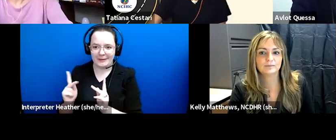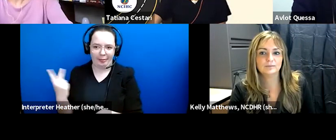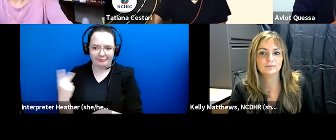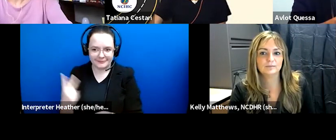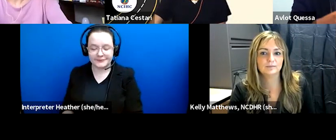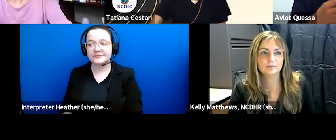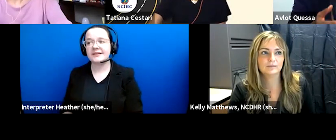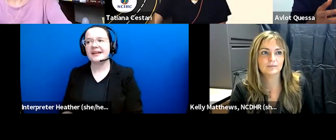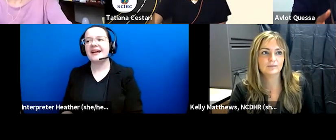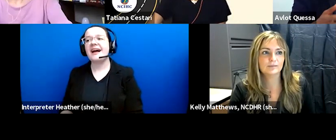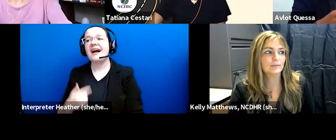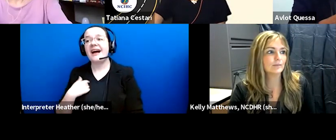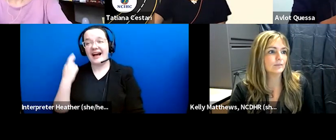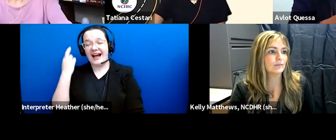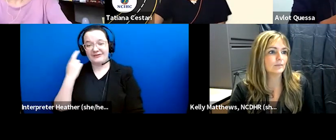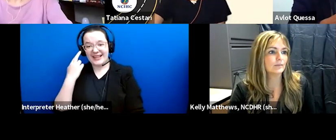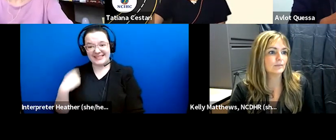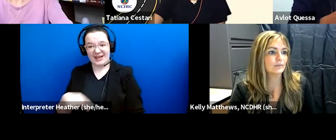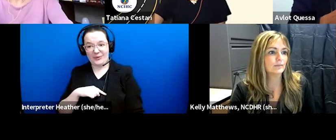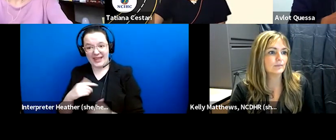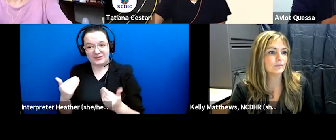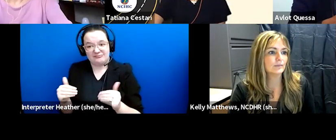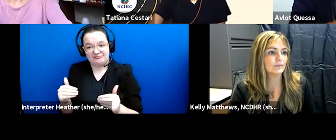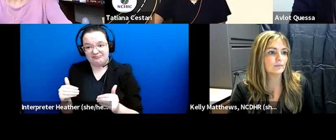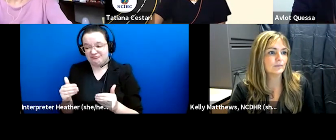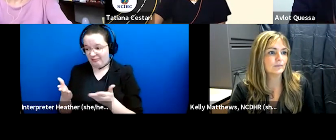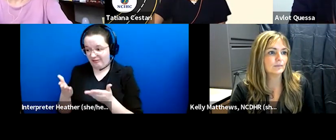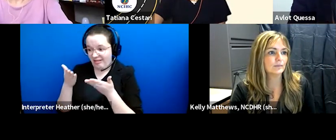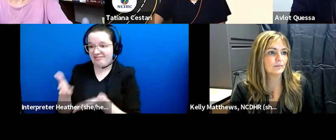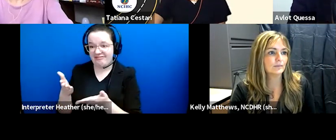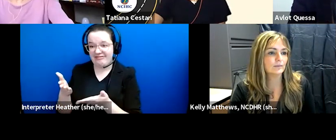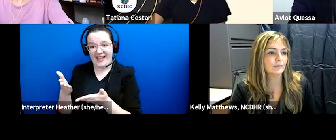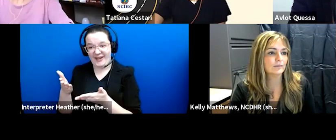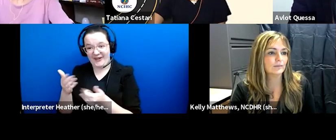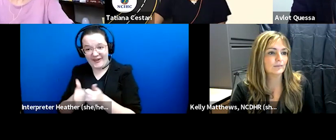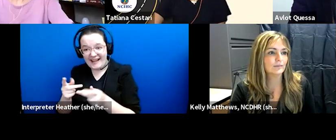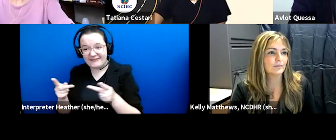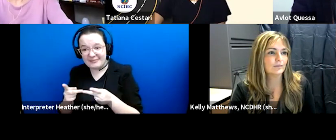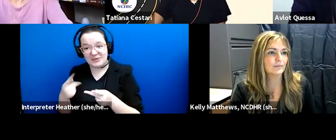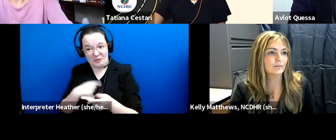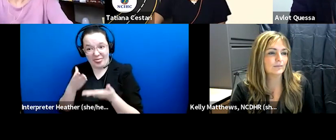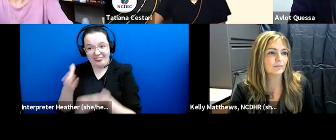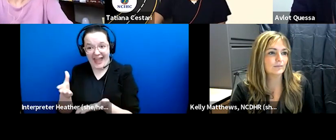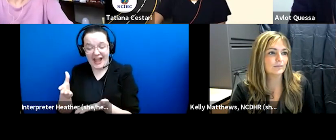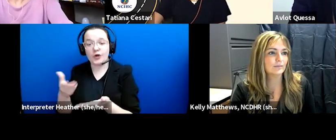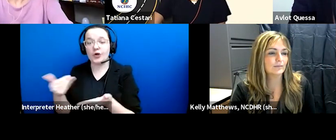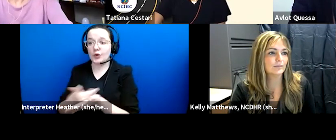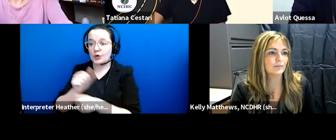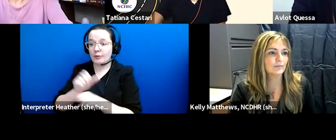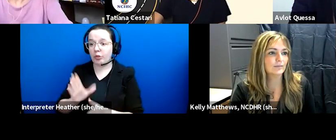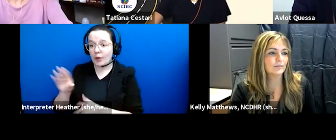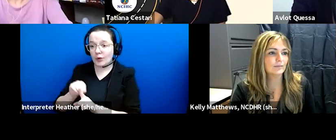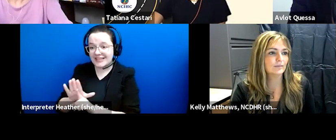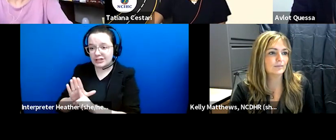realized that we are omnipresent uh we are present in at new employee orientations we we